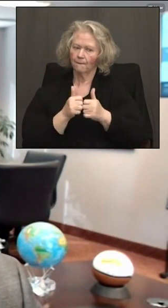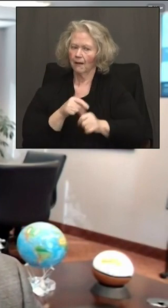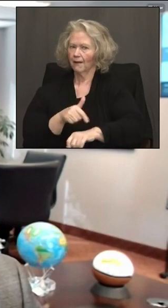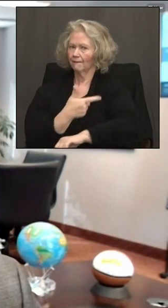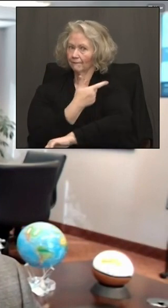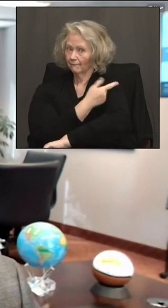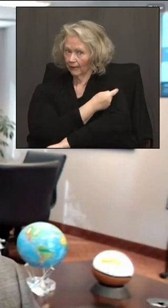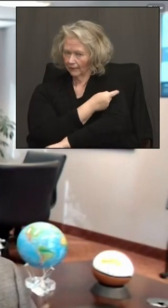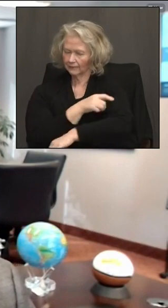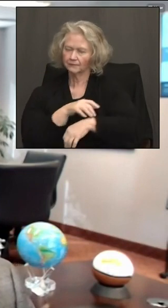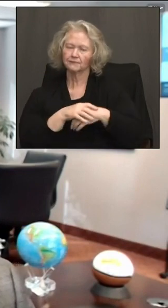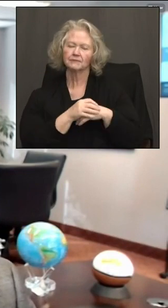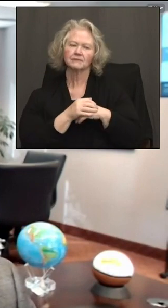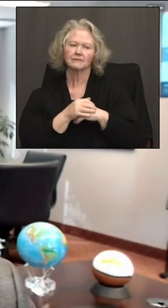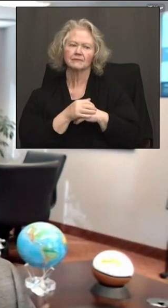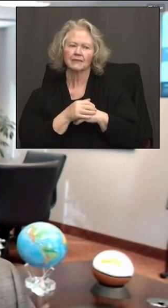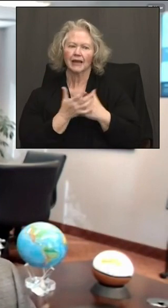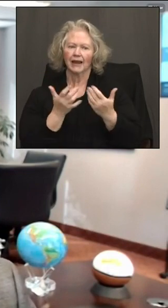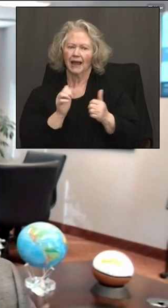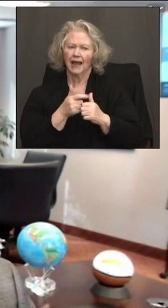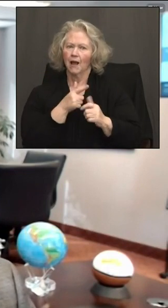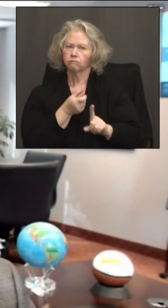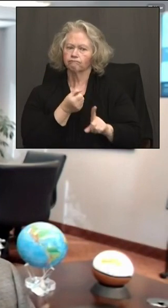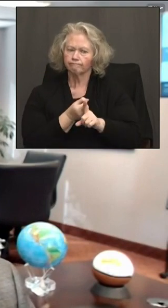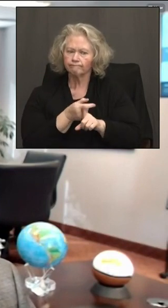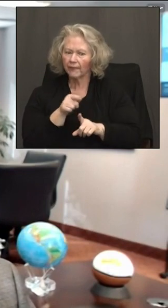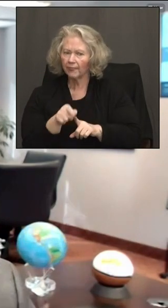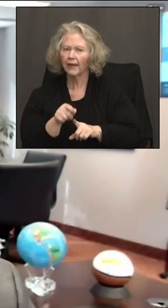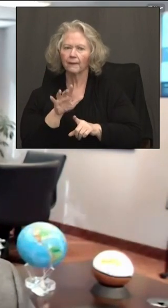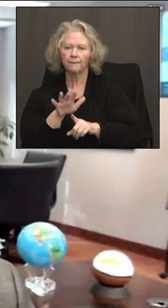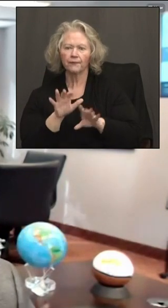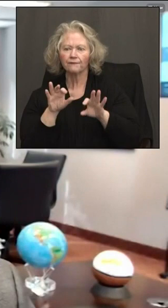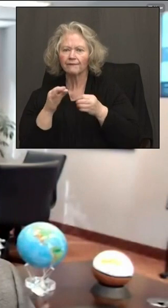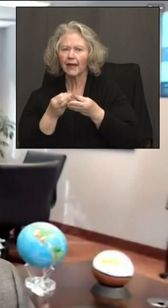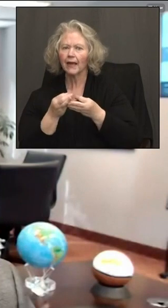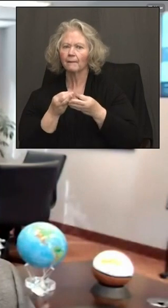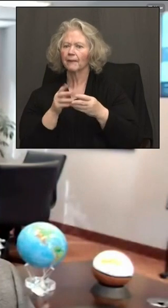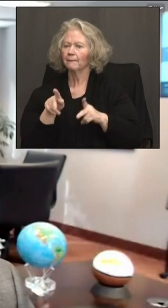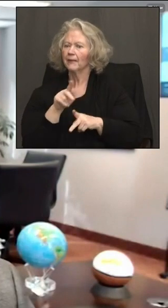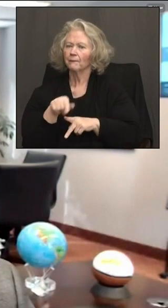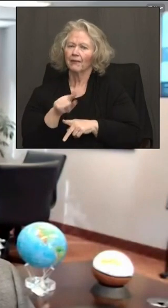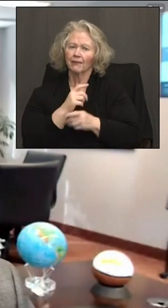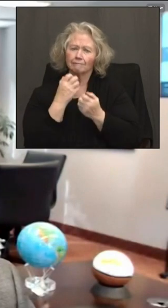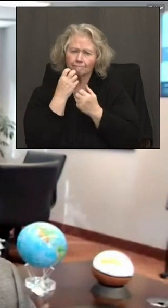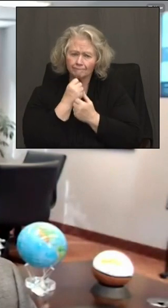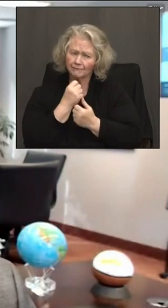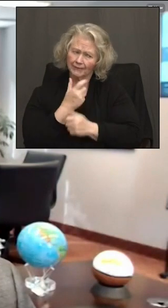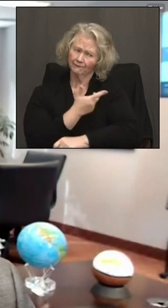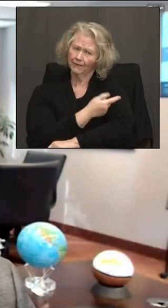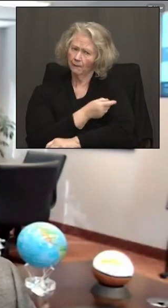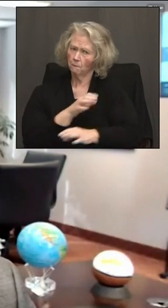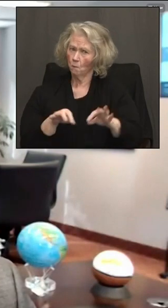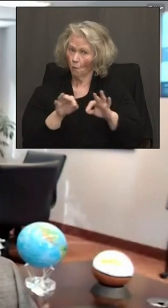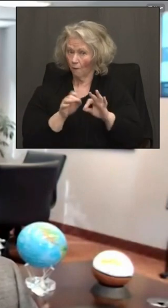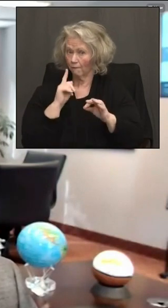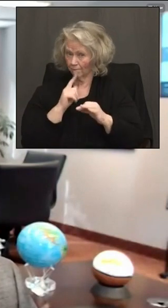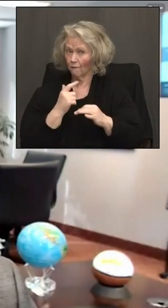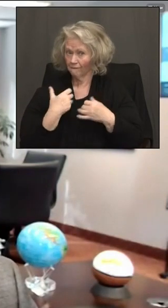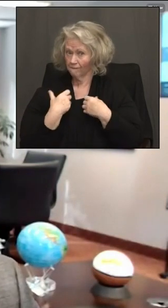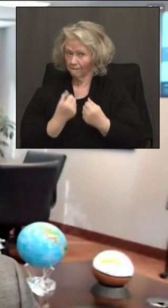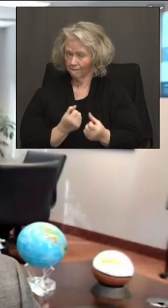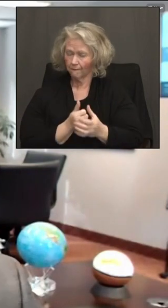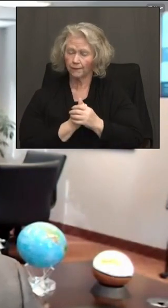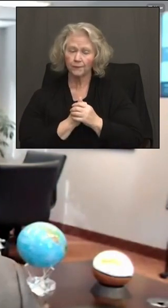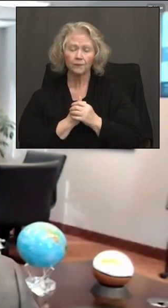and what it means to them and their families and loved ones to get vaccinated and stay healthy. And as you mentioned, Governor,